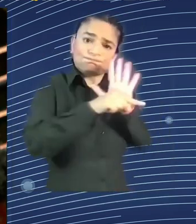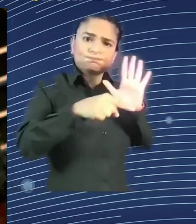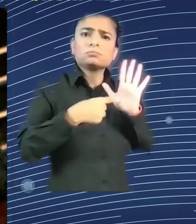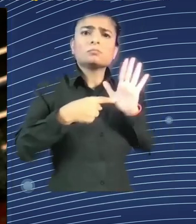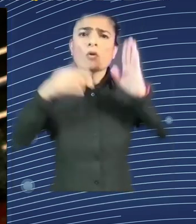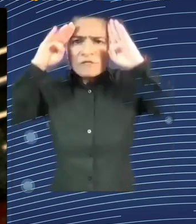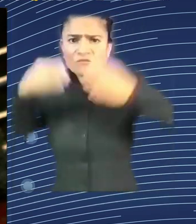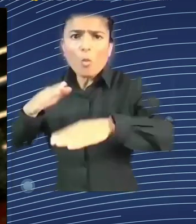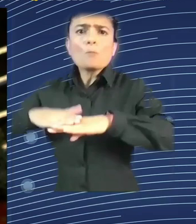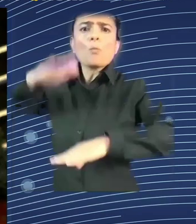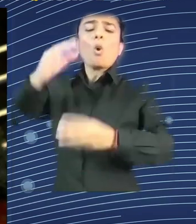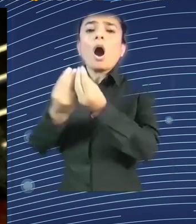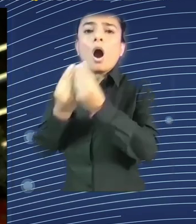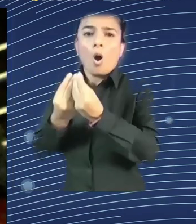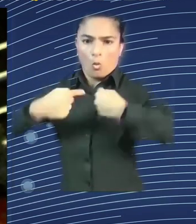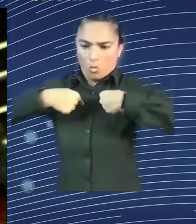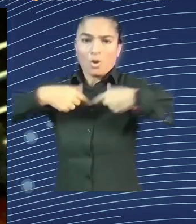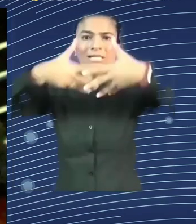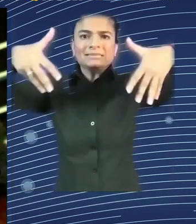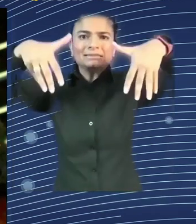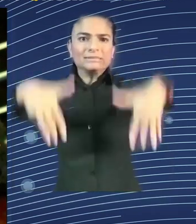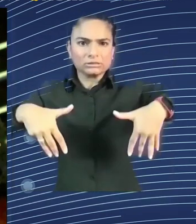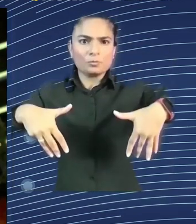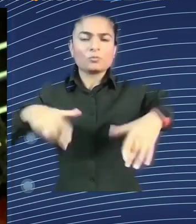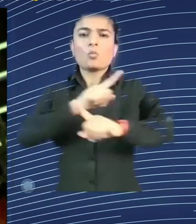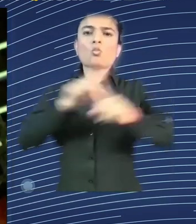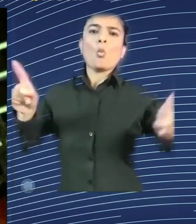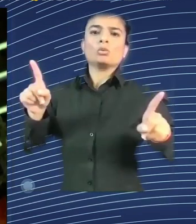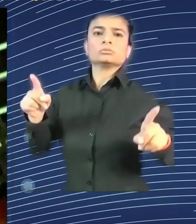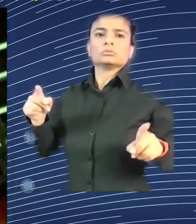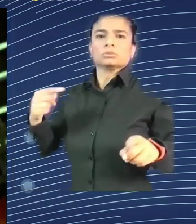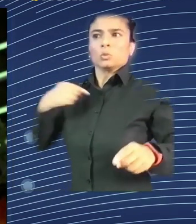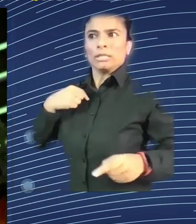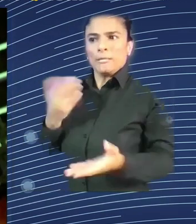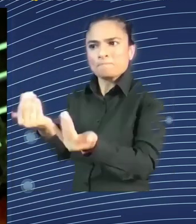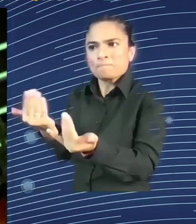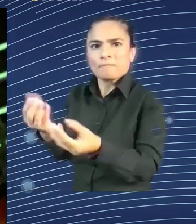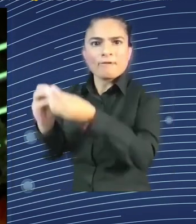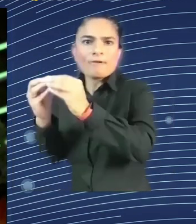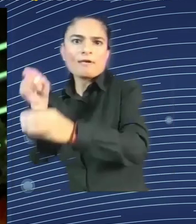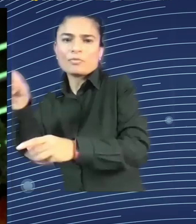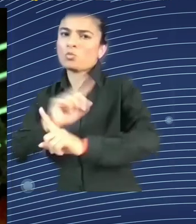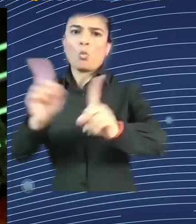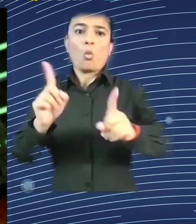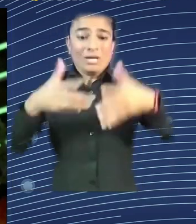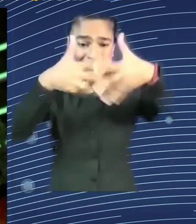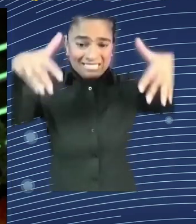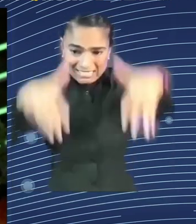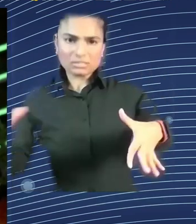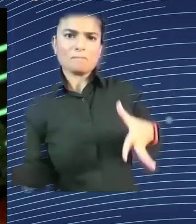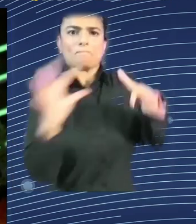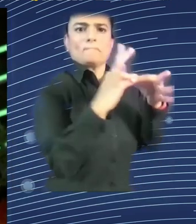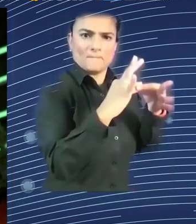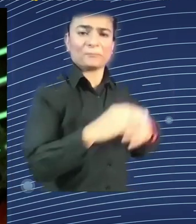time because I think, indeed, when we have proper algorithm at work rules, we can actually make this happen. Because one of the big